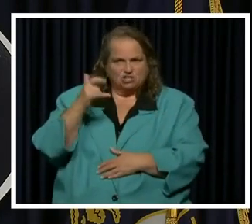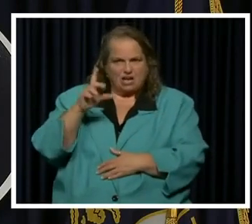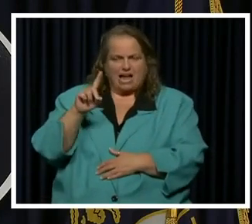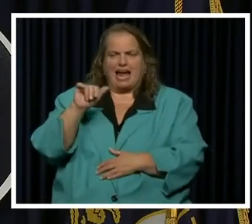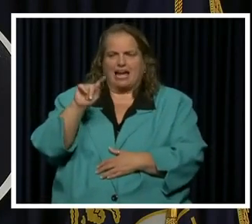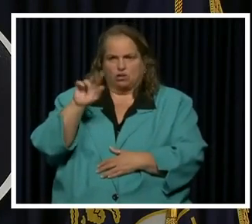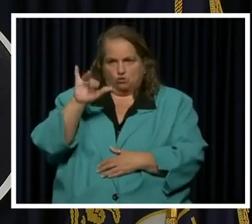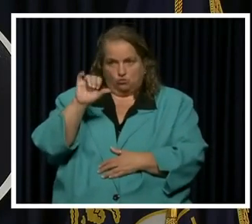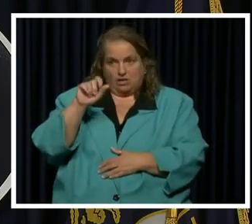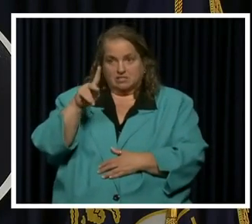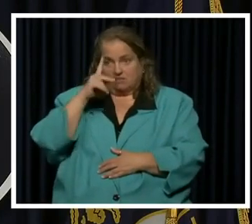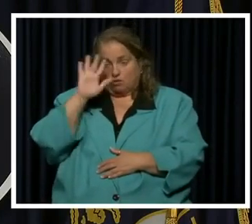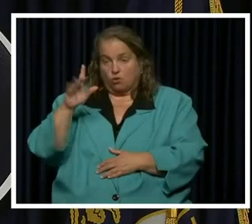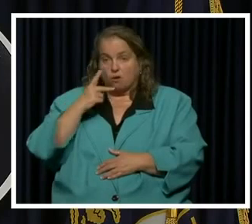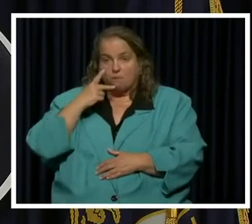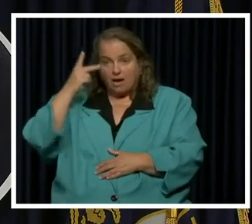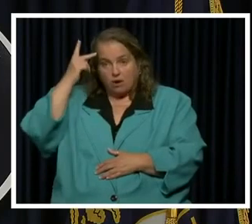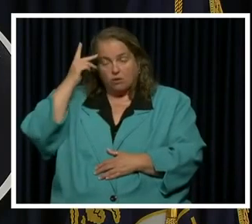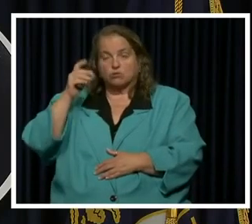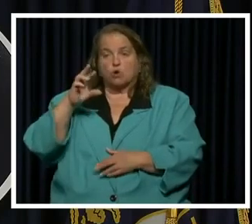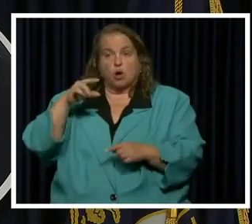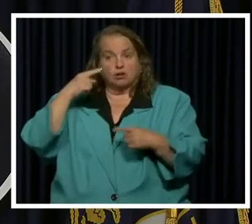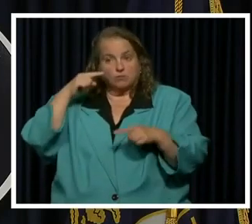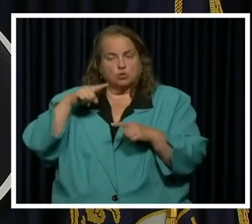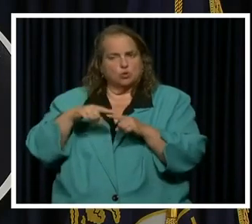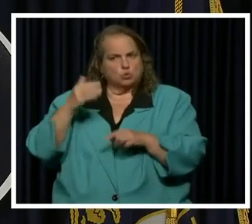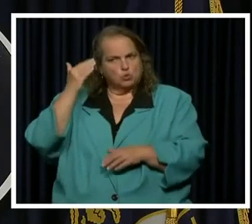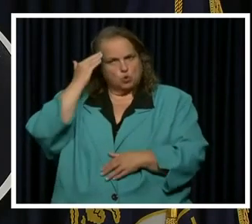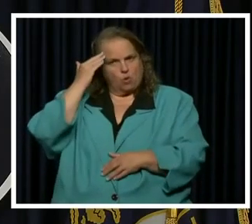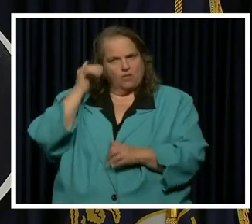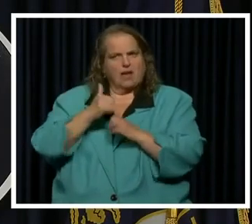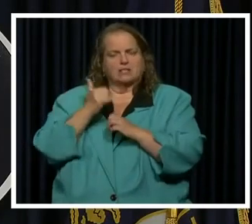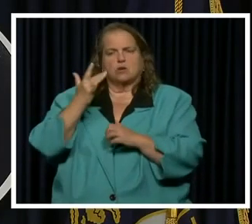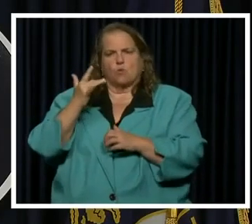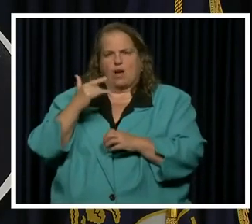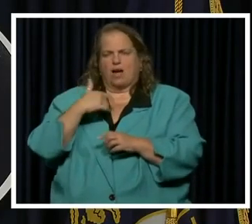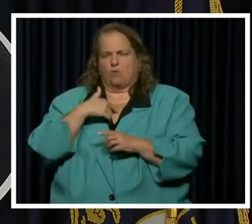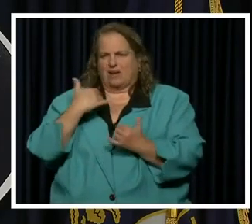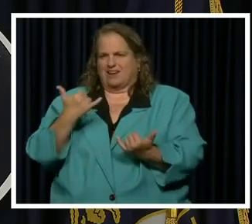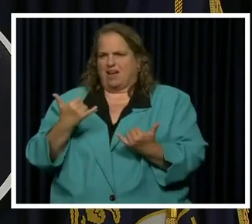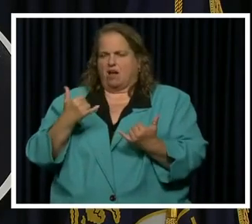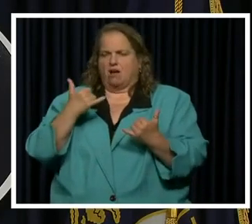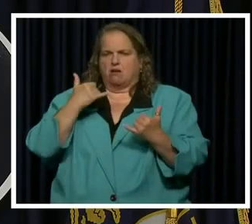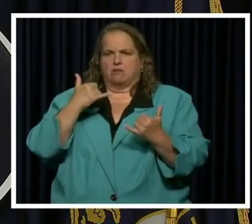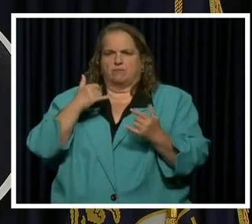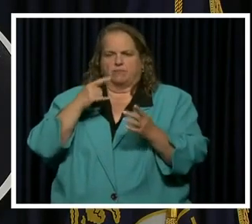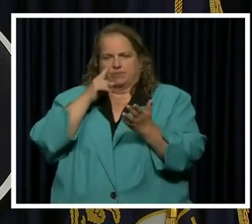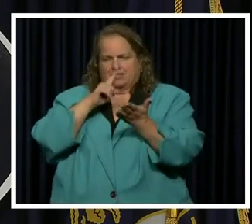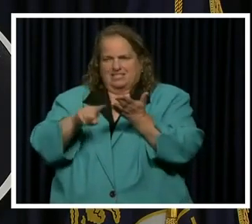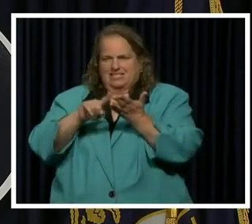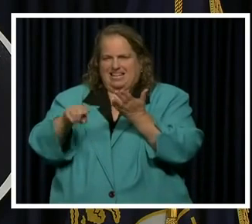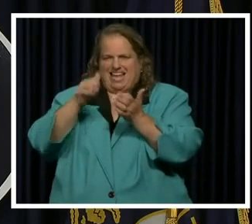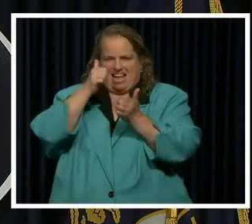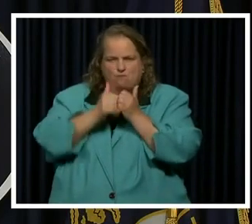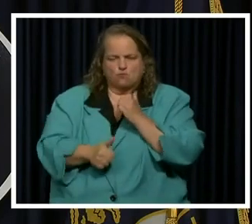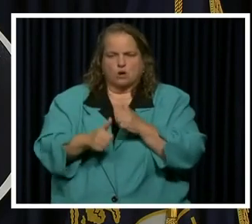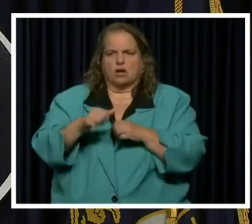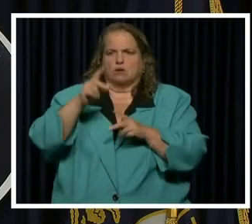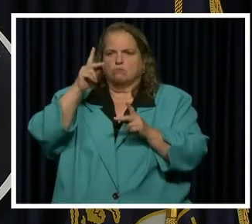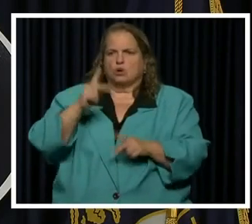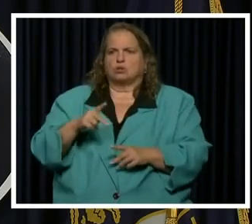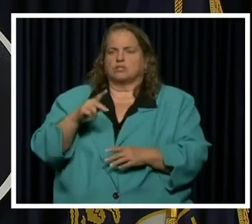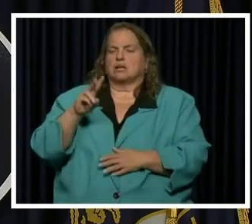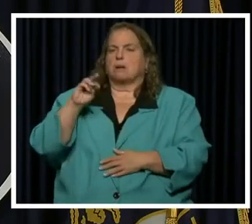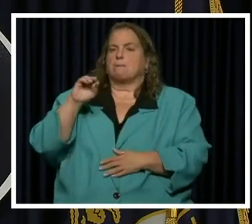risk for their parents or caregivers to know. And that's why we're calling through every minor that has had a